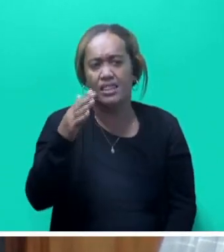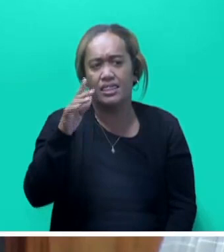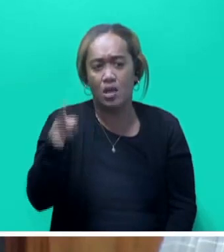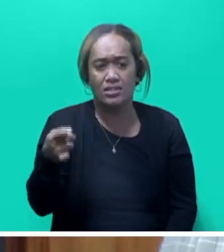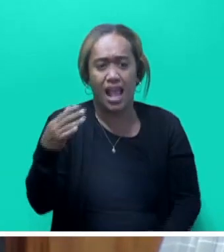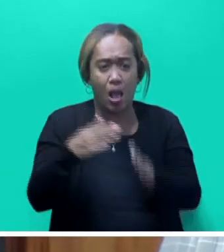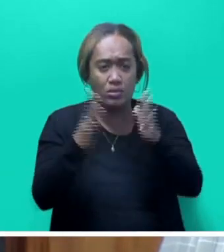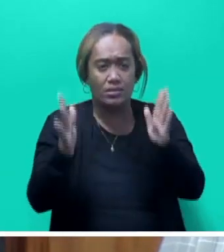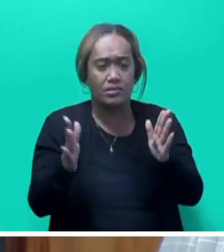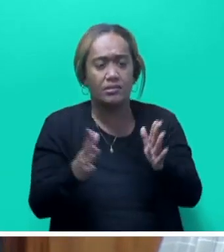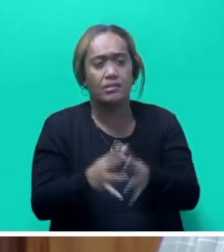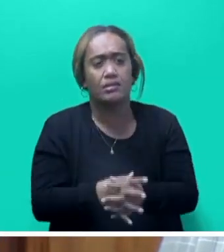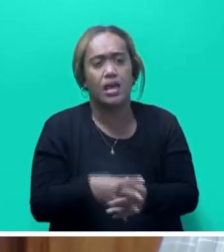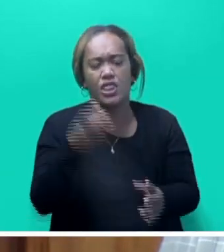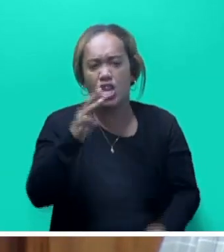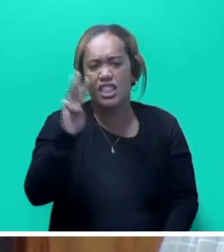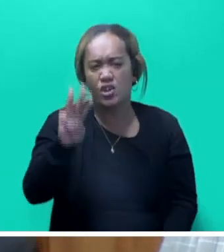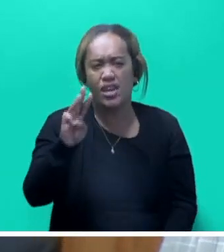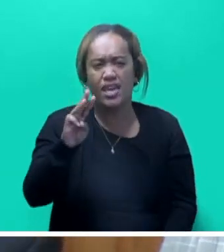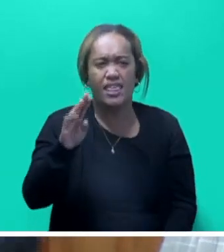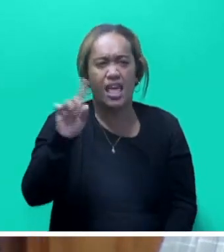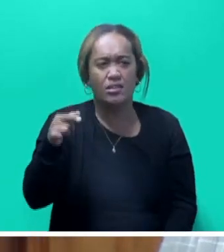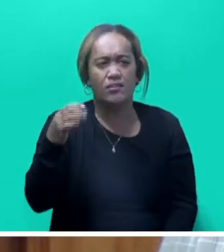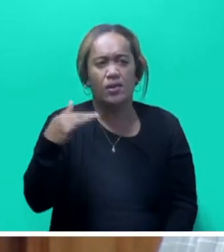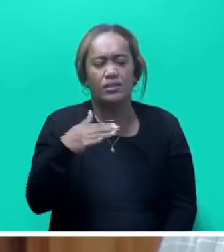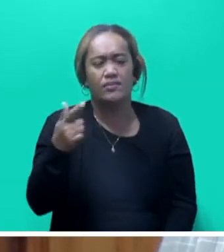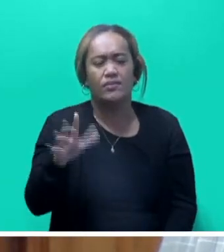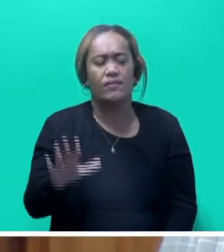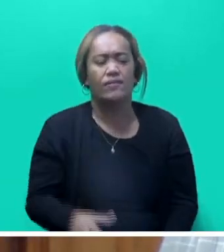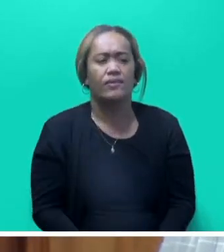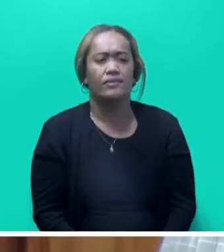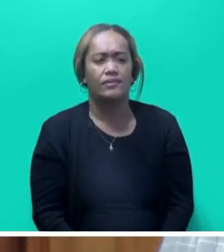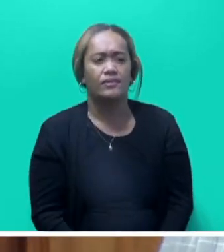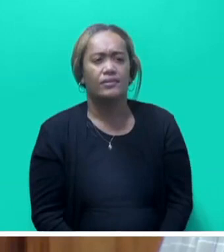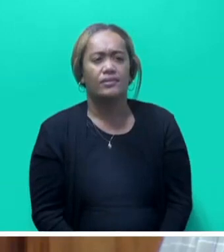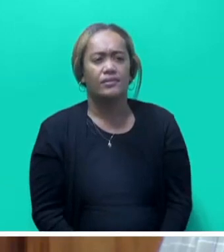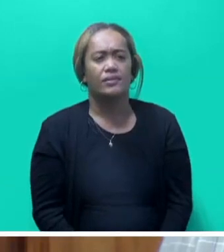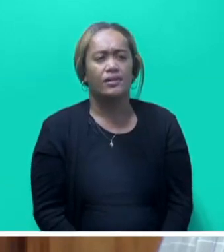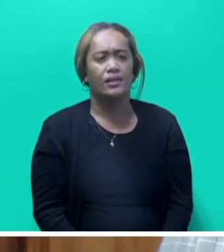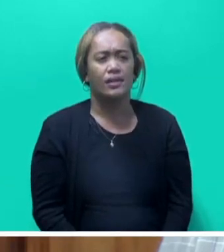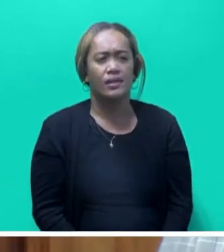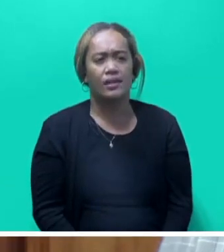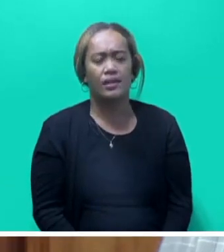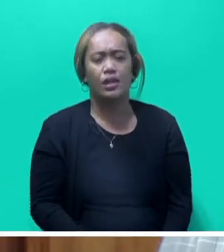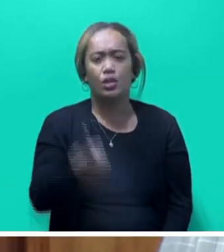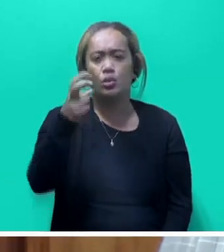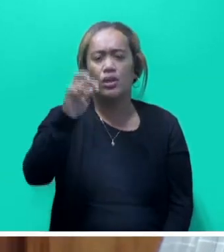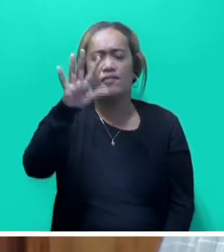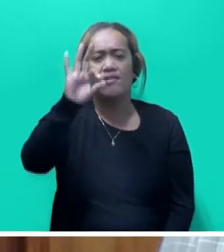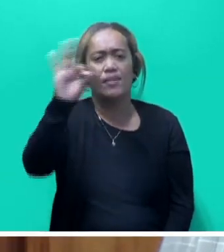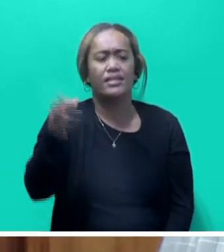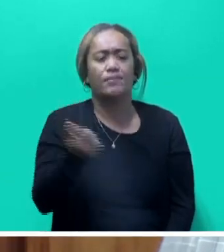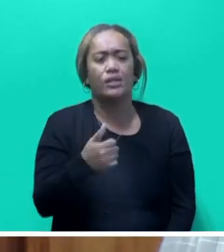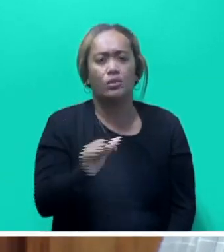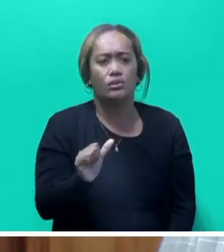33,000 funders and 500 refugees throughout central, western, and northern division. To date, a total of 25 percent has been